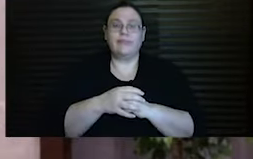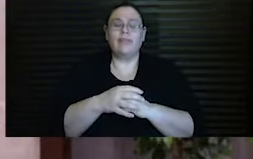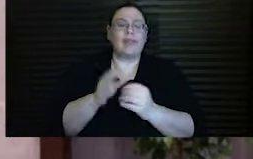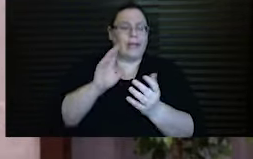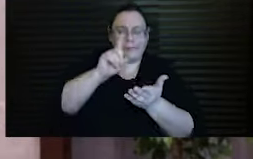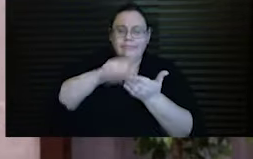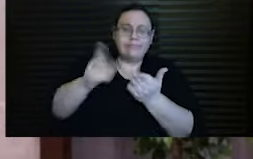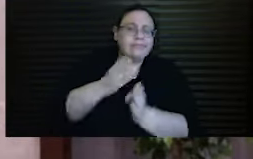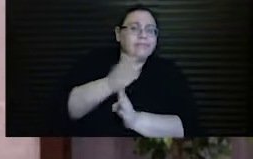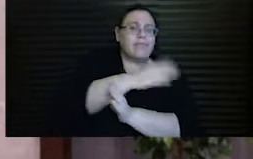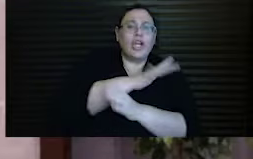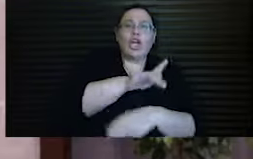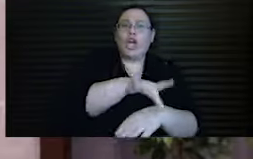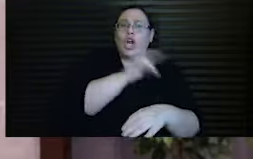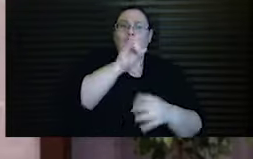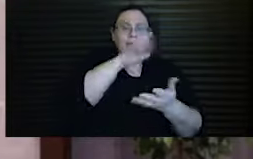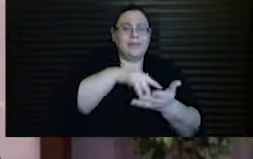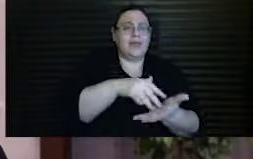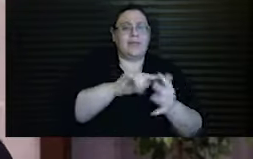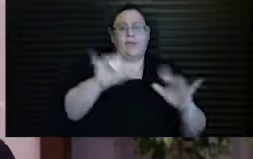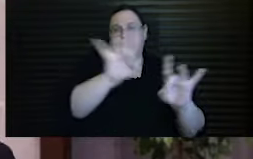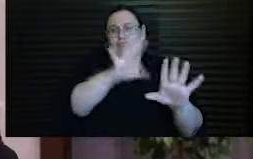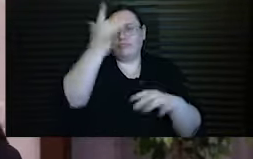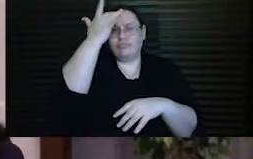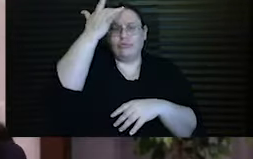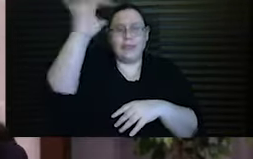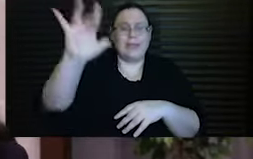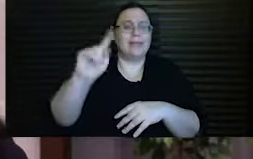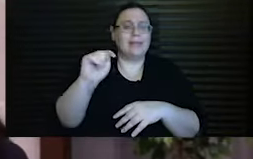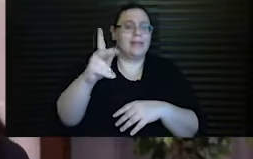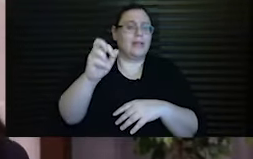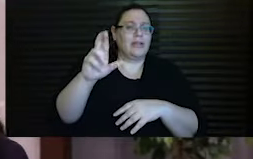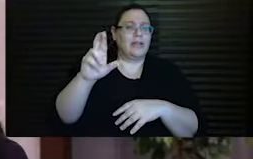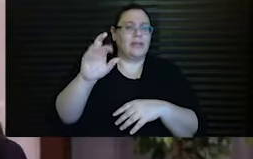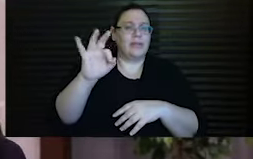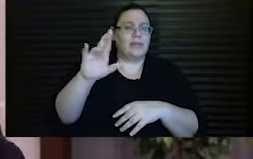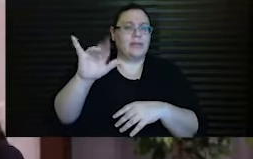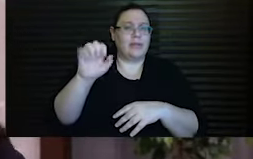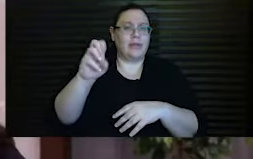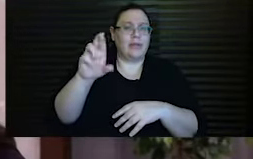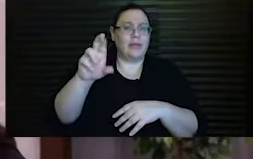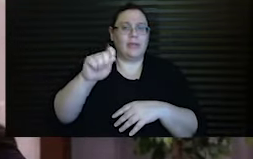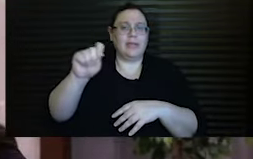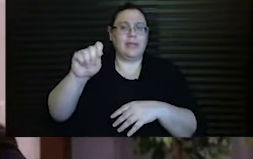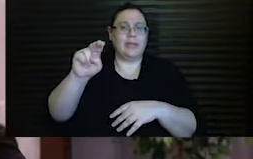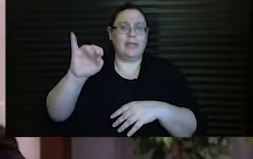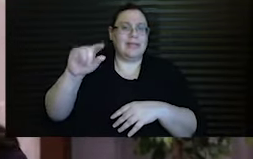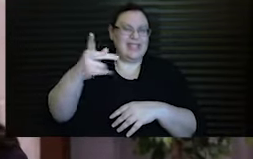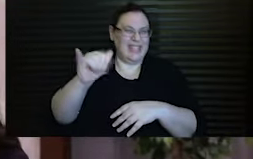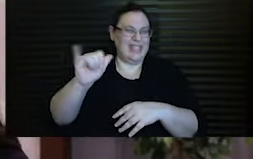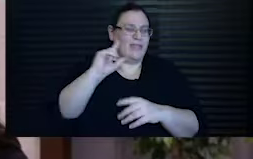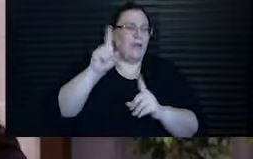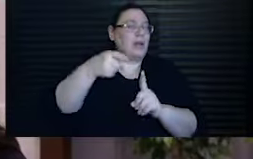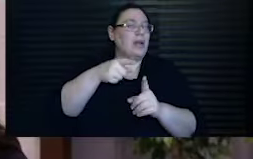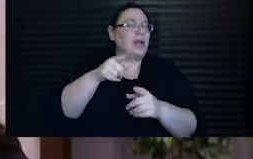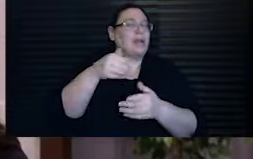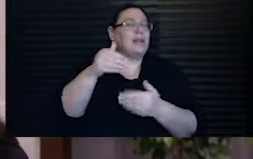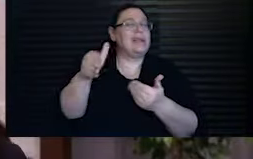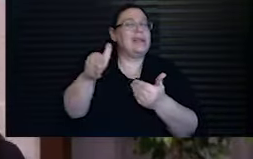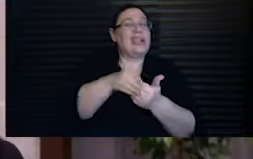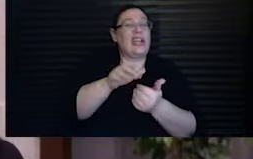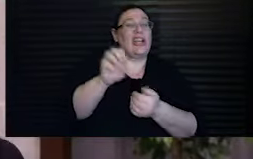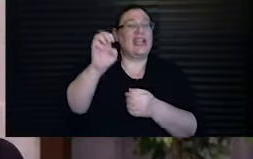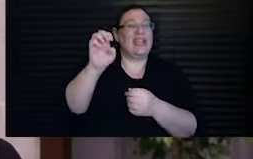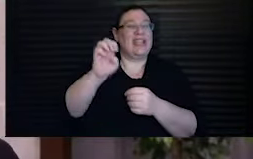scholarship from the brilliant Tikva Fry-Merkensky about ancient Near Eastern mythology, in particular the epic